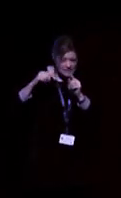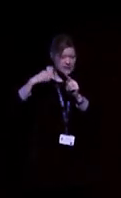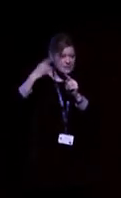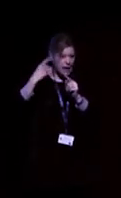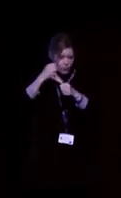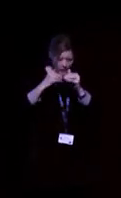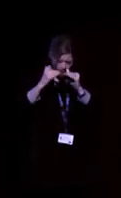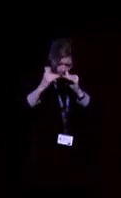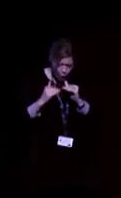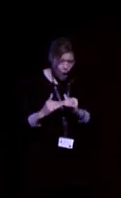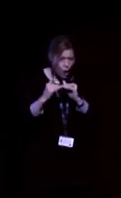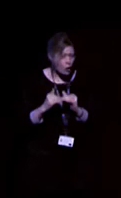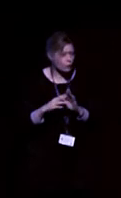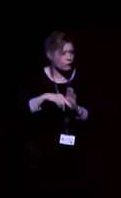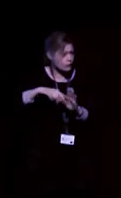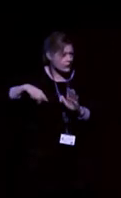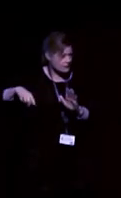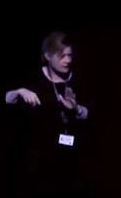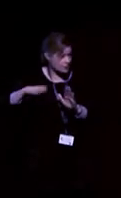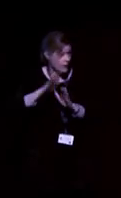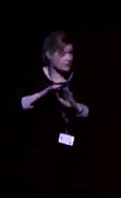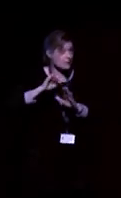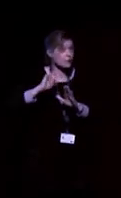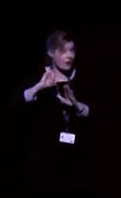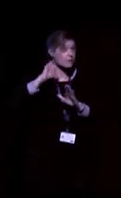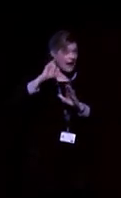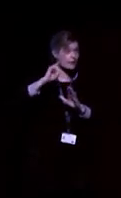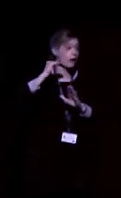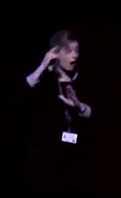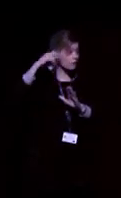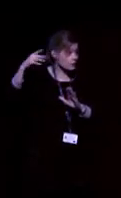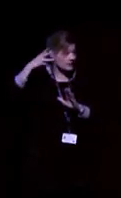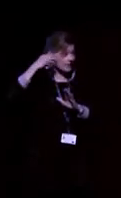So those people with poor, high frequency hearing can still hear them.